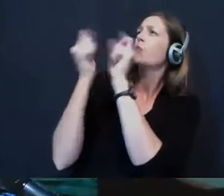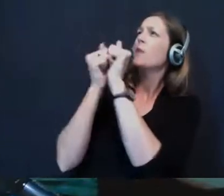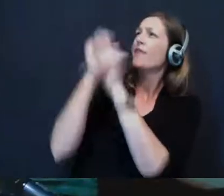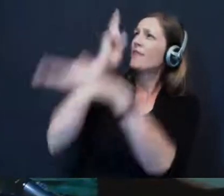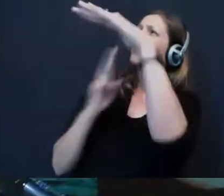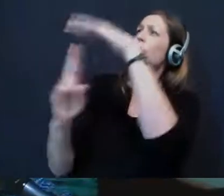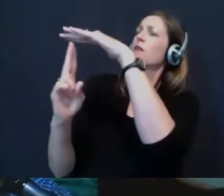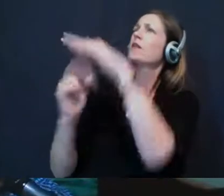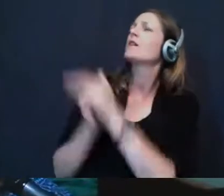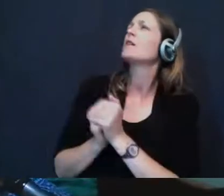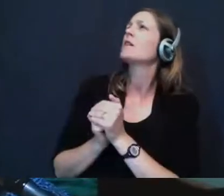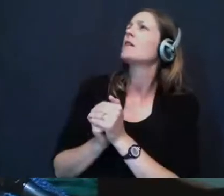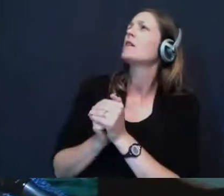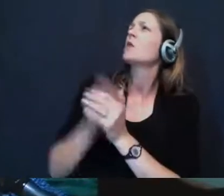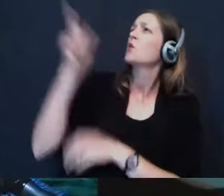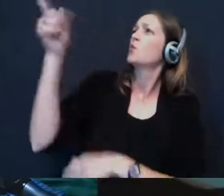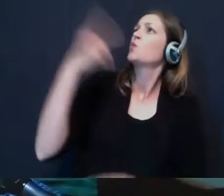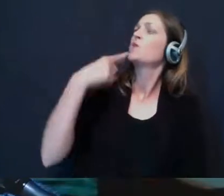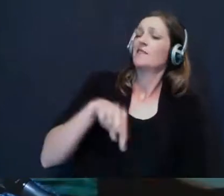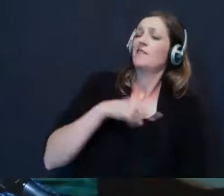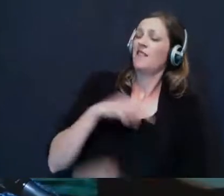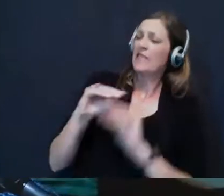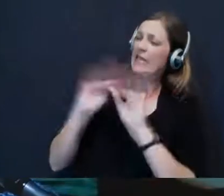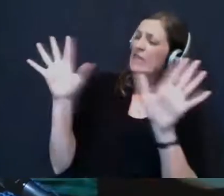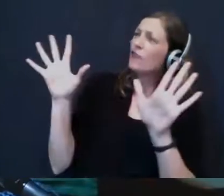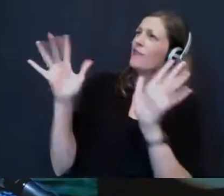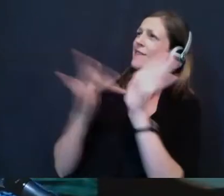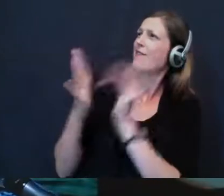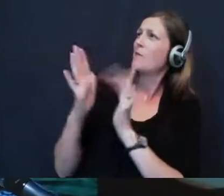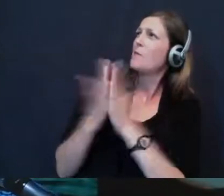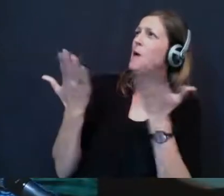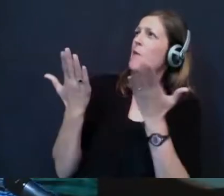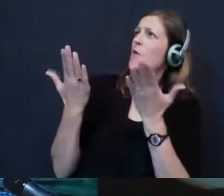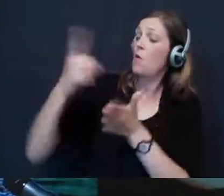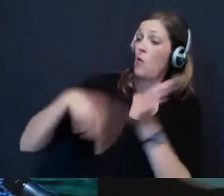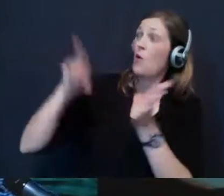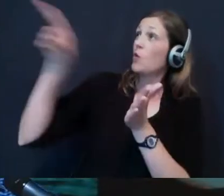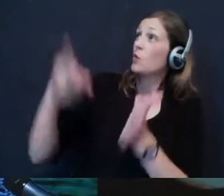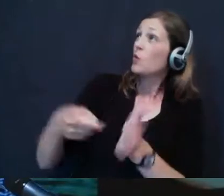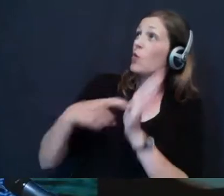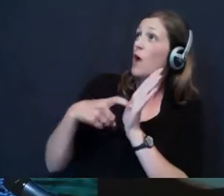We are told clearly in your scriptures that what you require of us